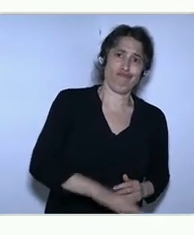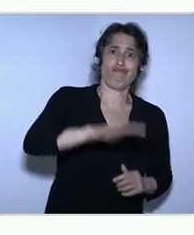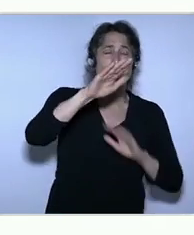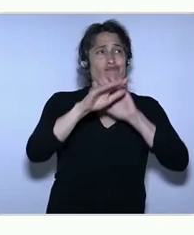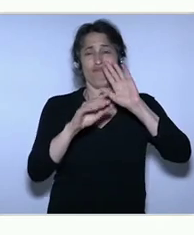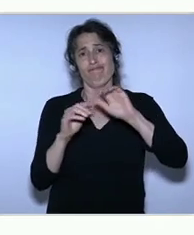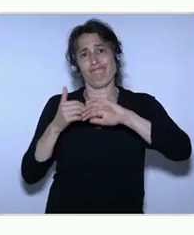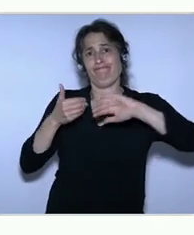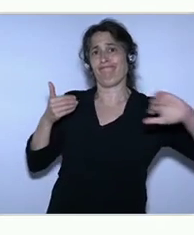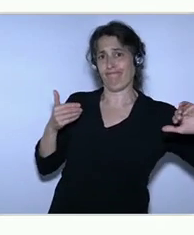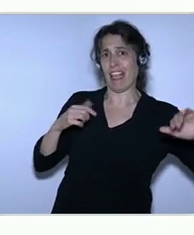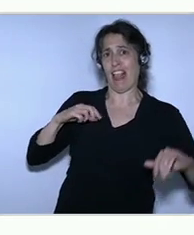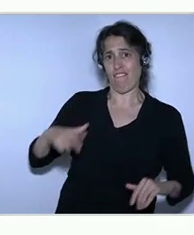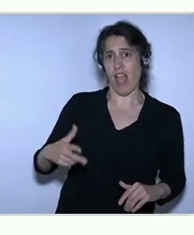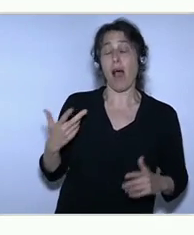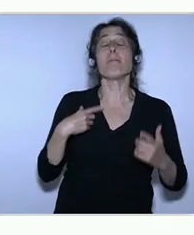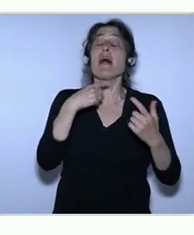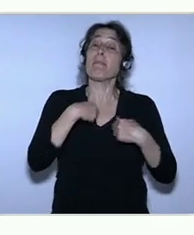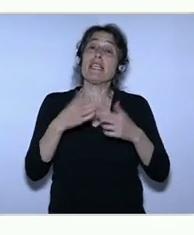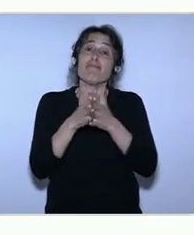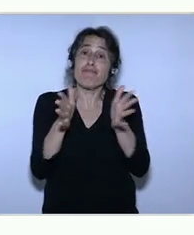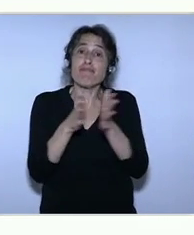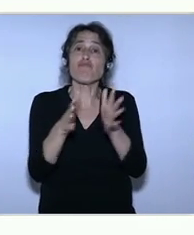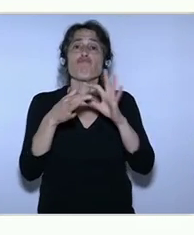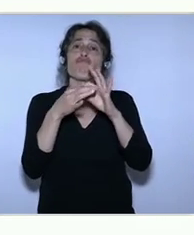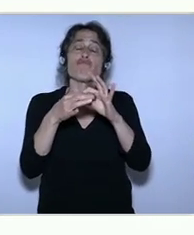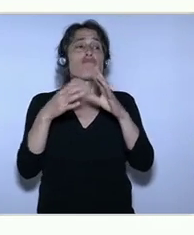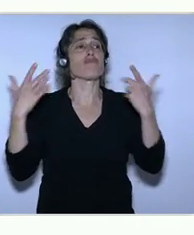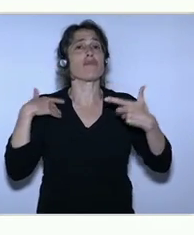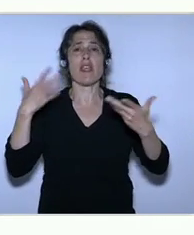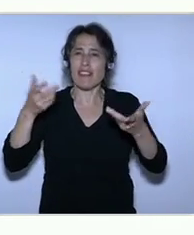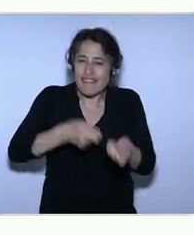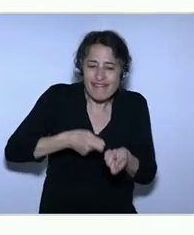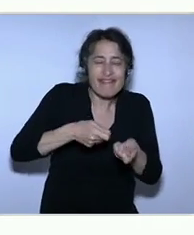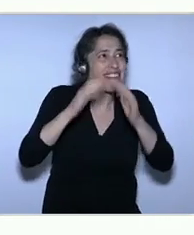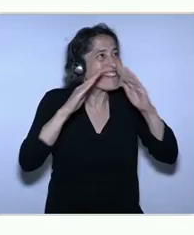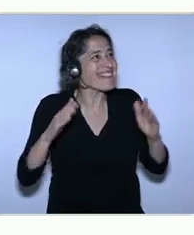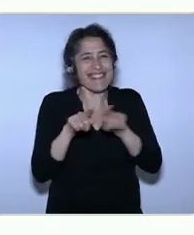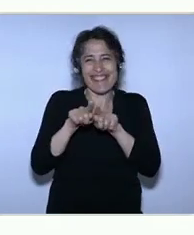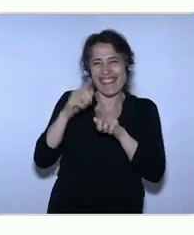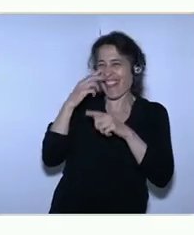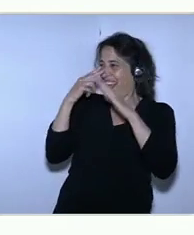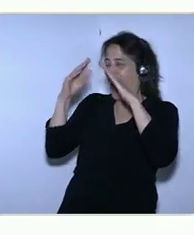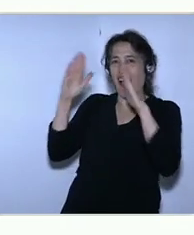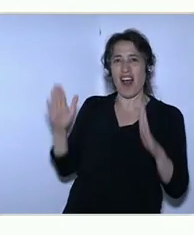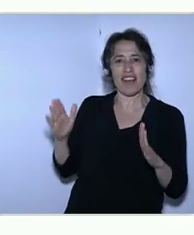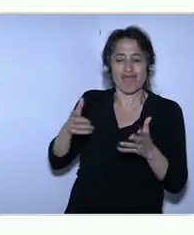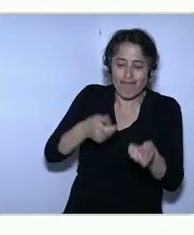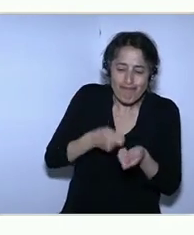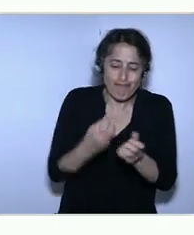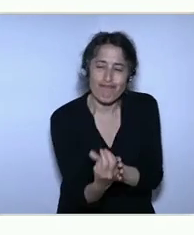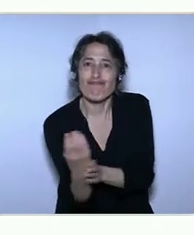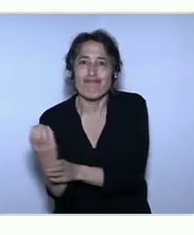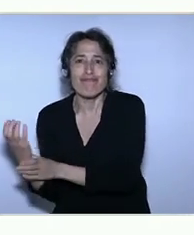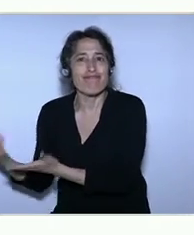farmhouses and butter, and how they relate to digital products and services. And you'll be wondering what the